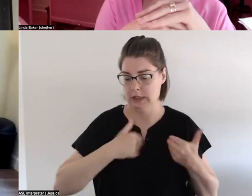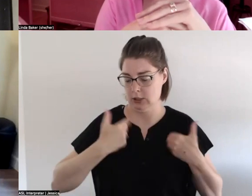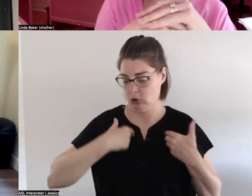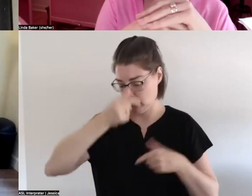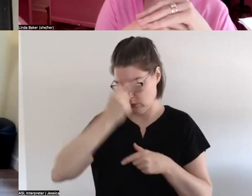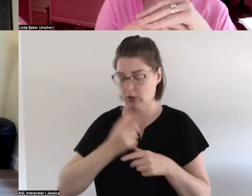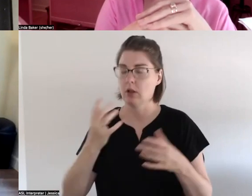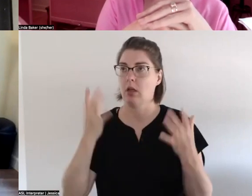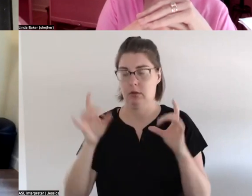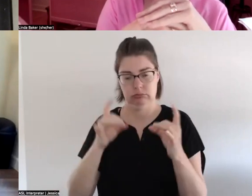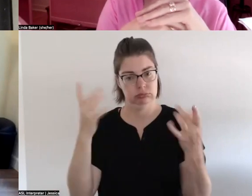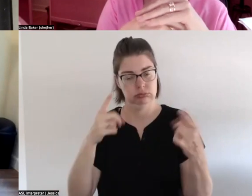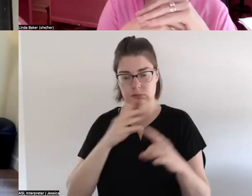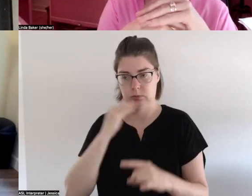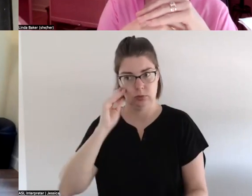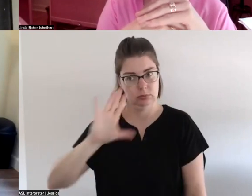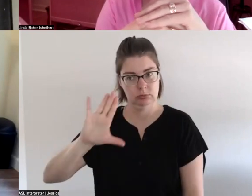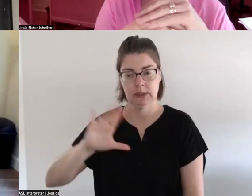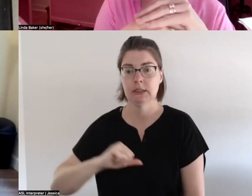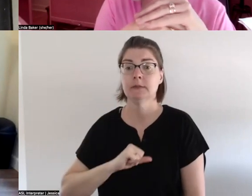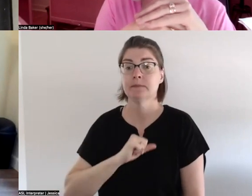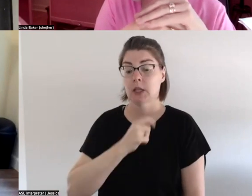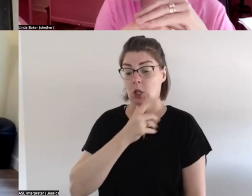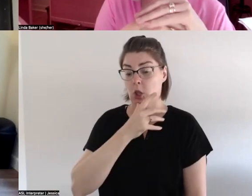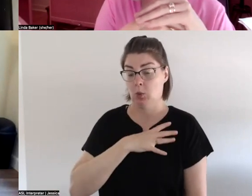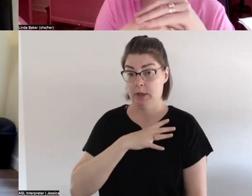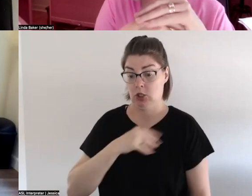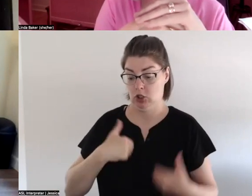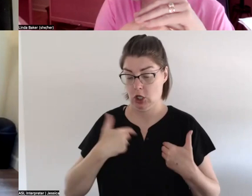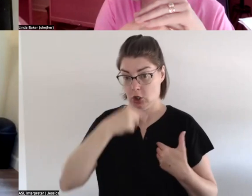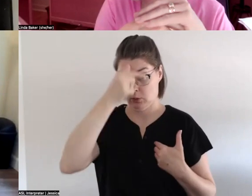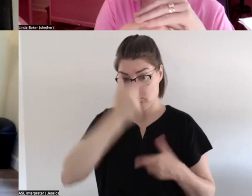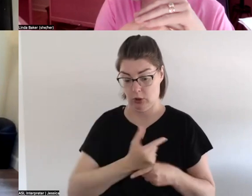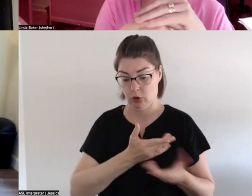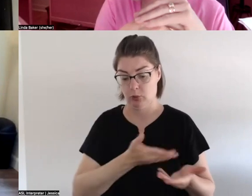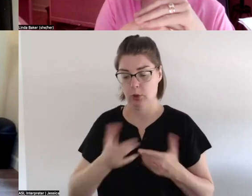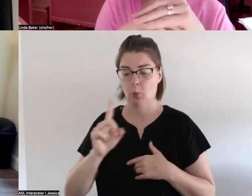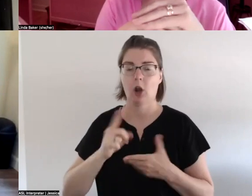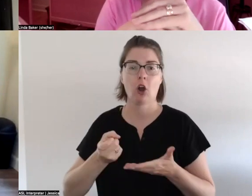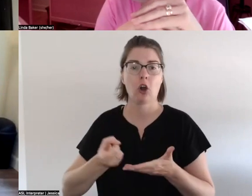of violence in the home and where she'd take her younger brother was to the golf course